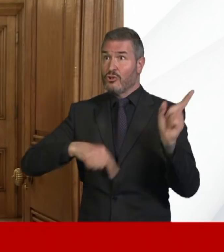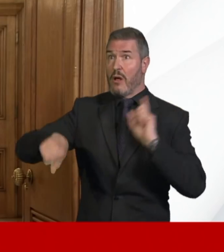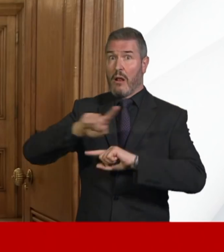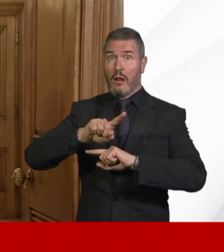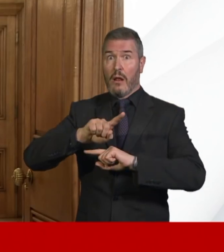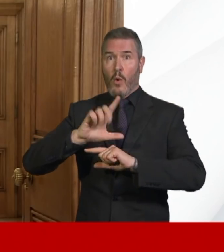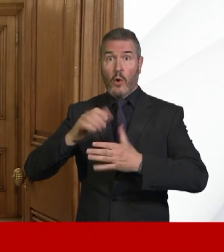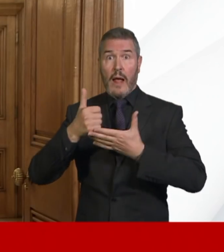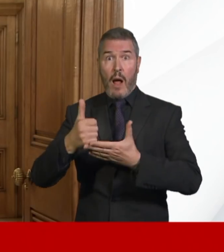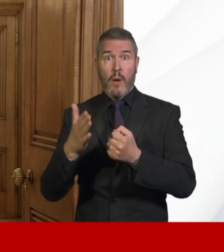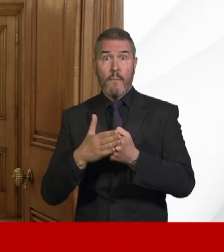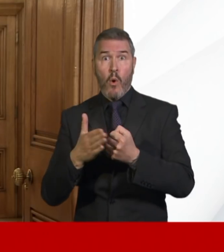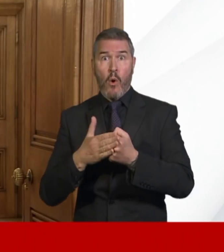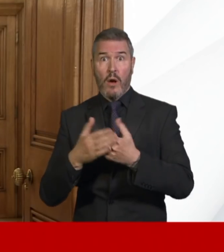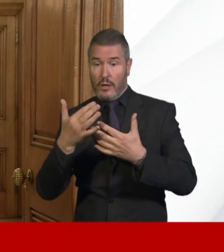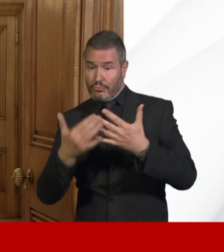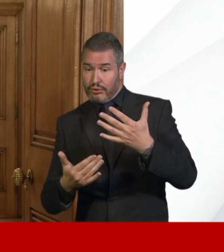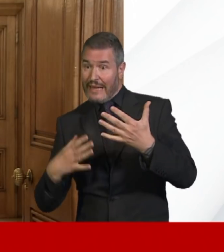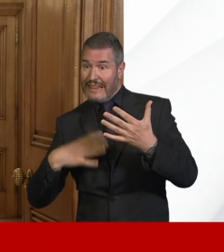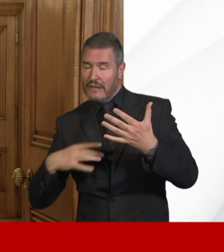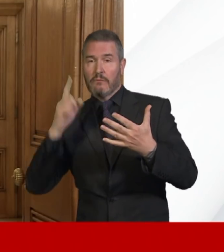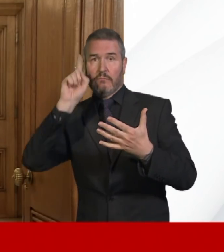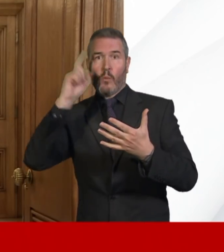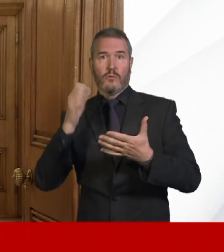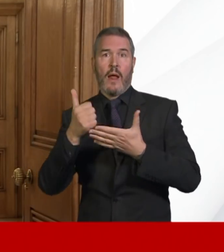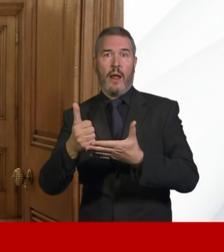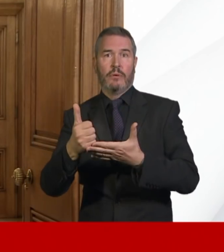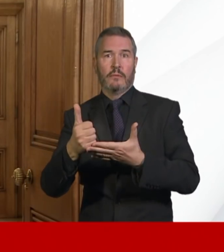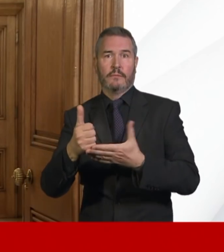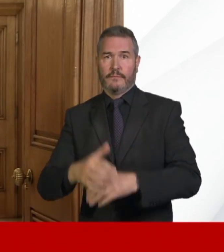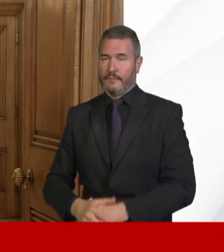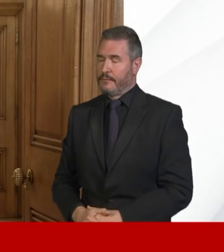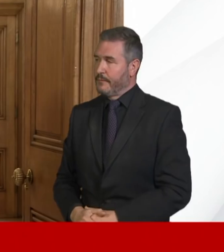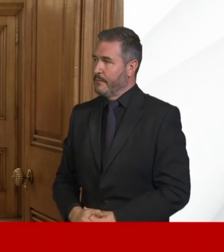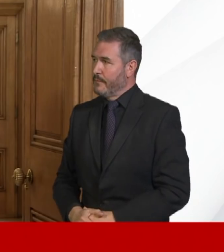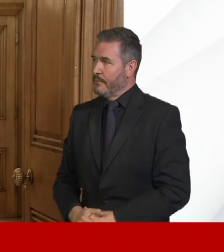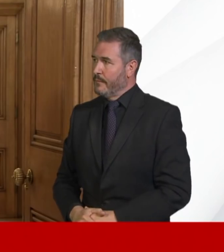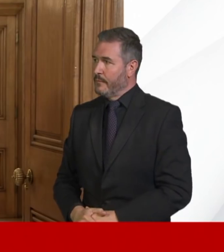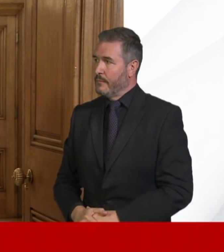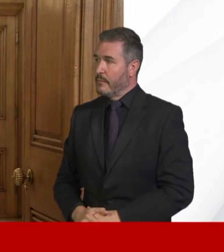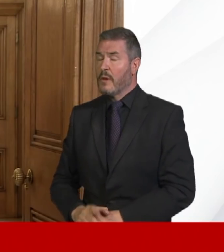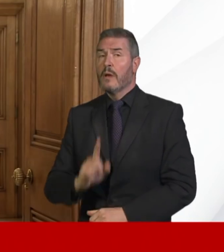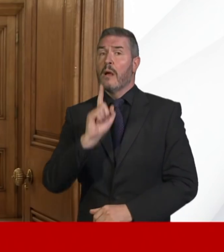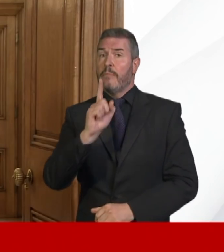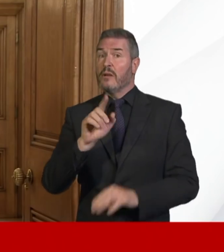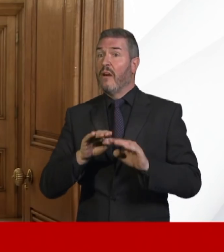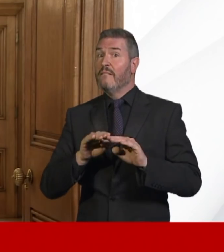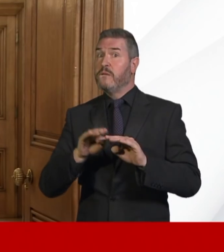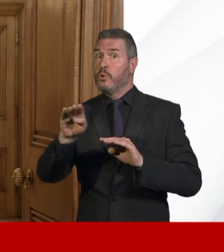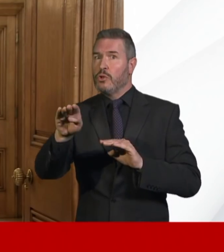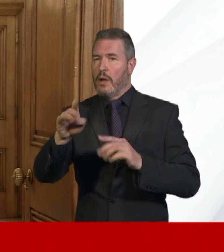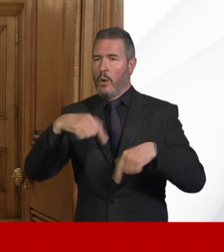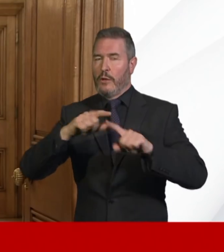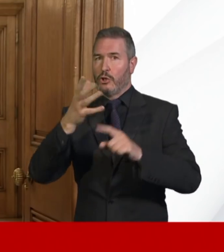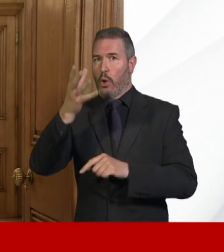in the future. We want to be absolutely at the heart of that. Of course, there will be lessons to be learned in the future about